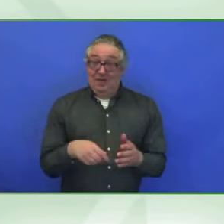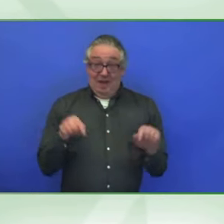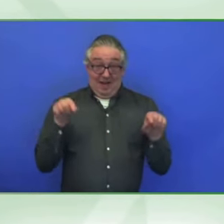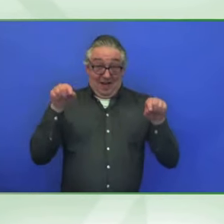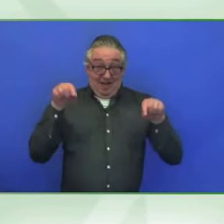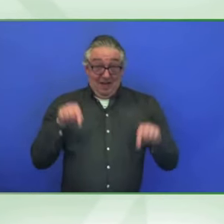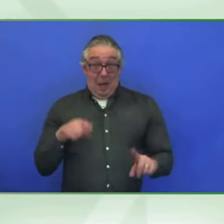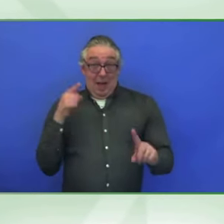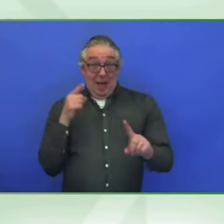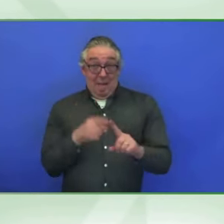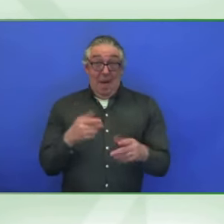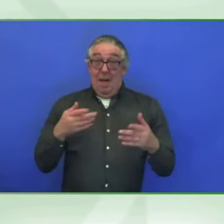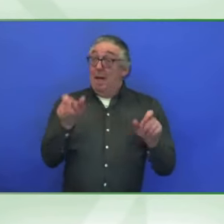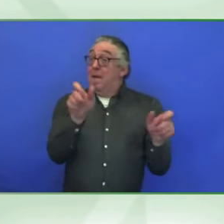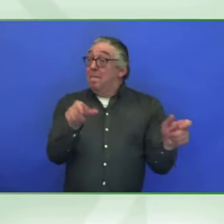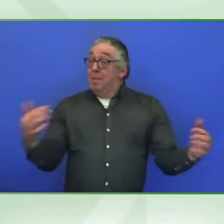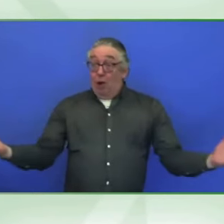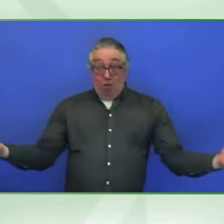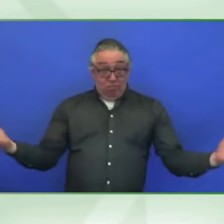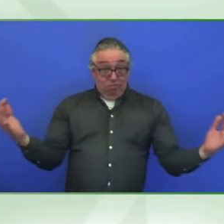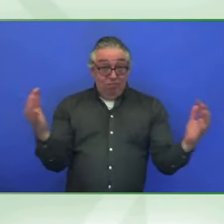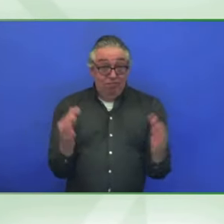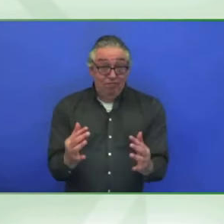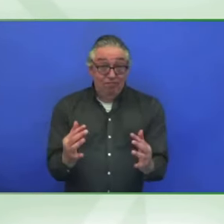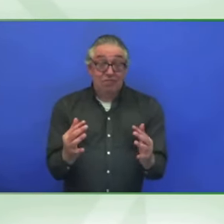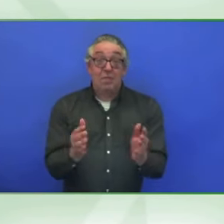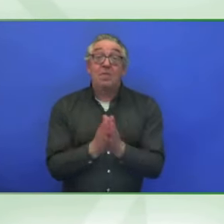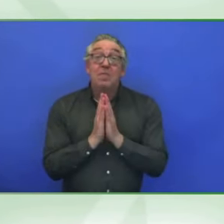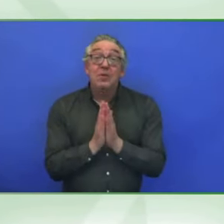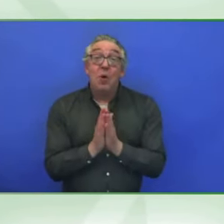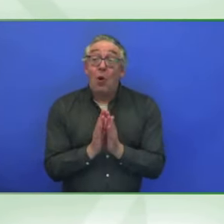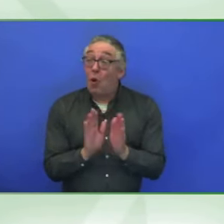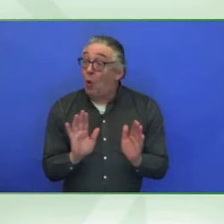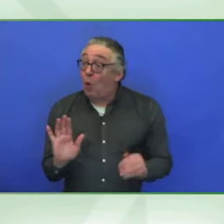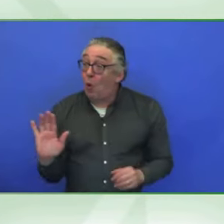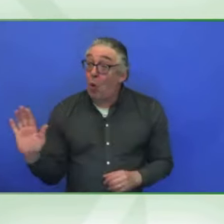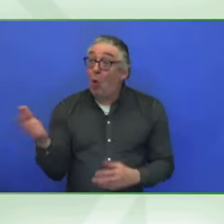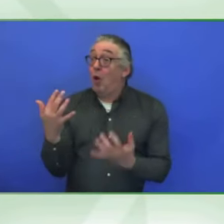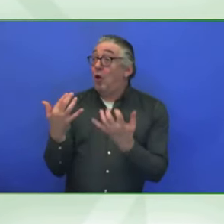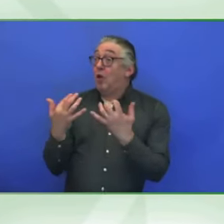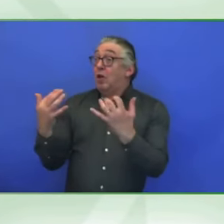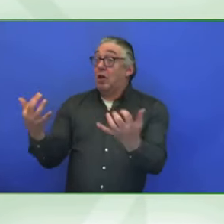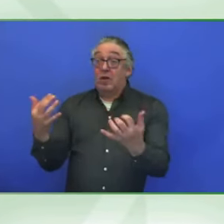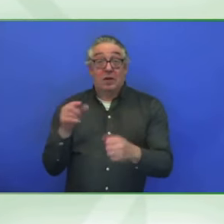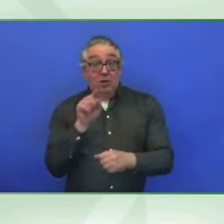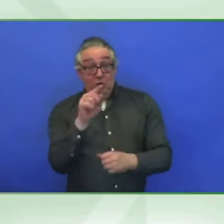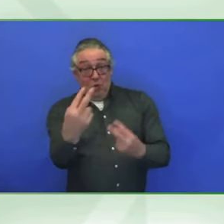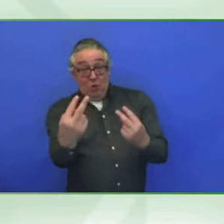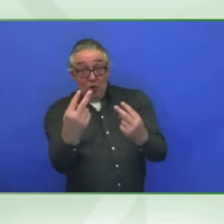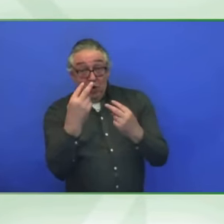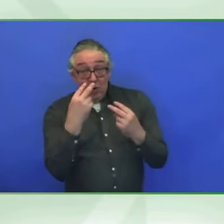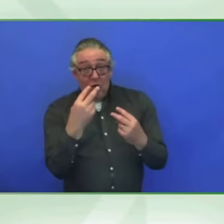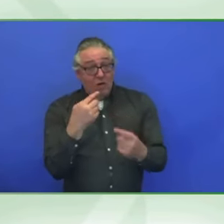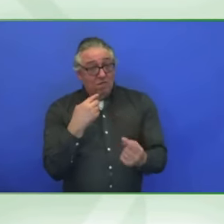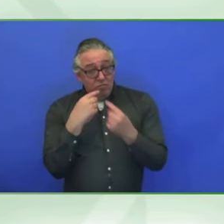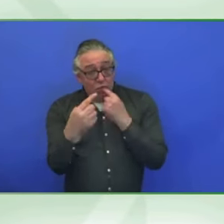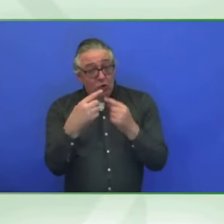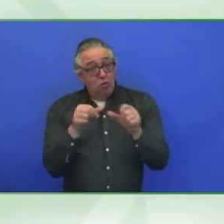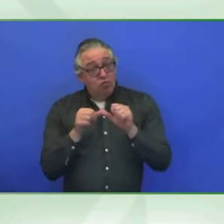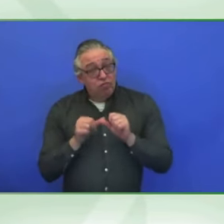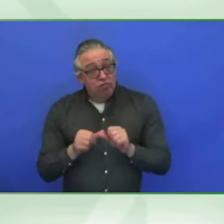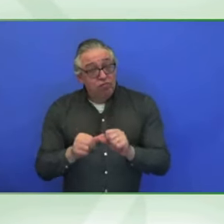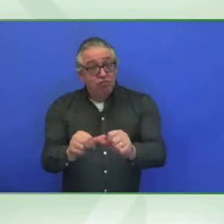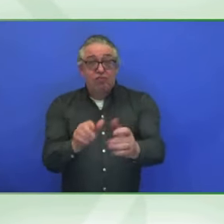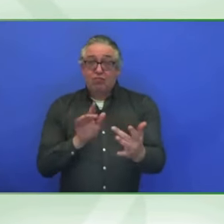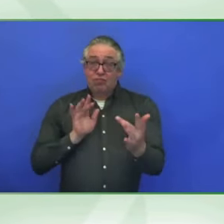to it. And I would really urge everyone to keep these conversations going. mean, work with us, get in touch with us. We have an amazing